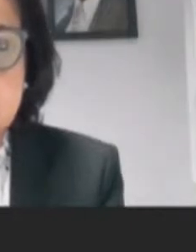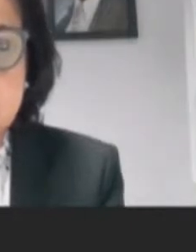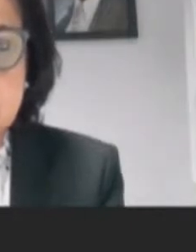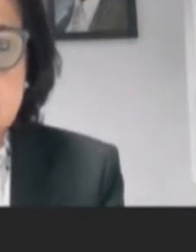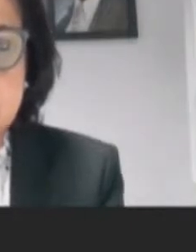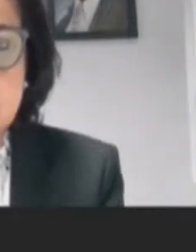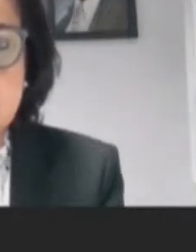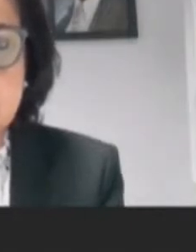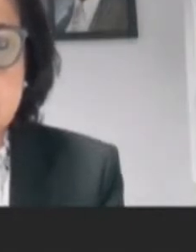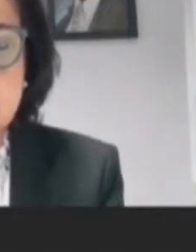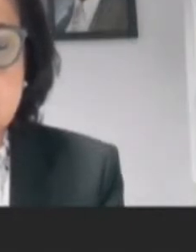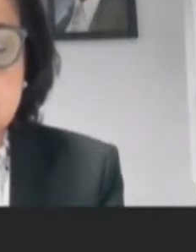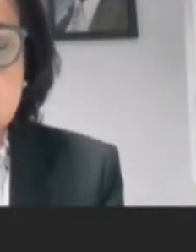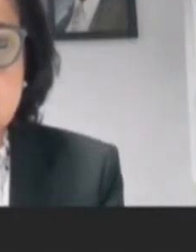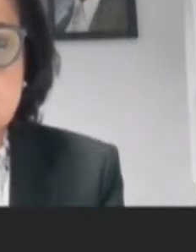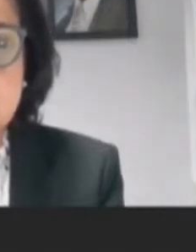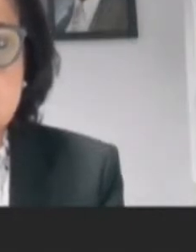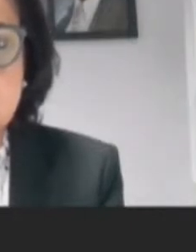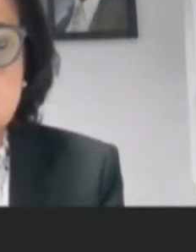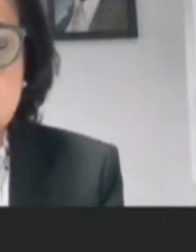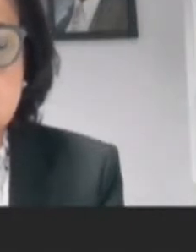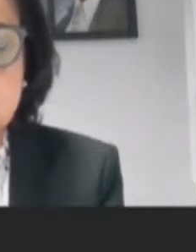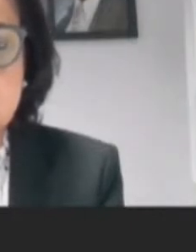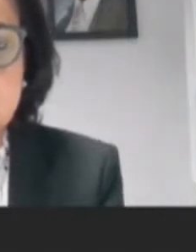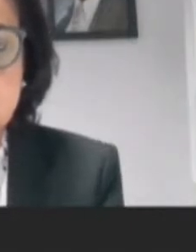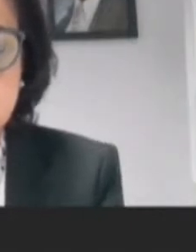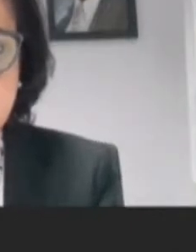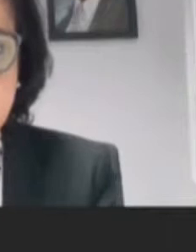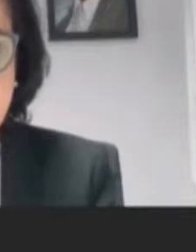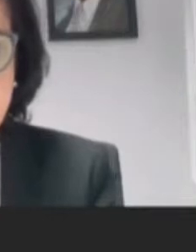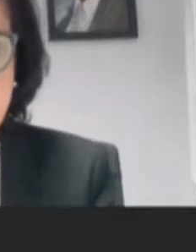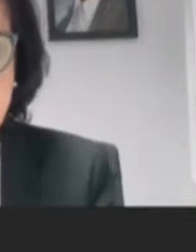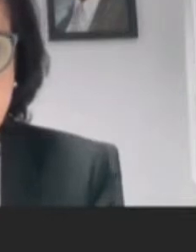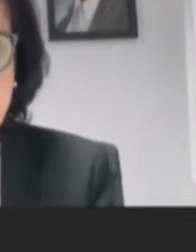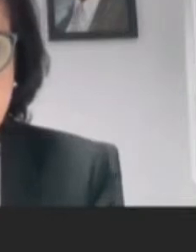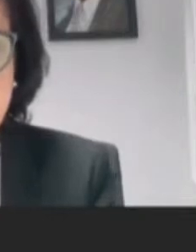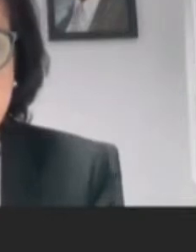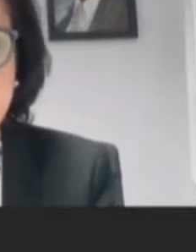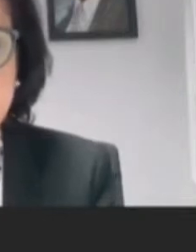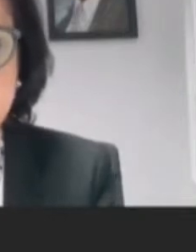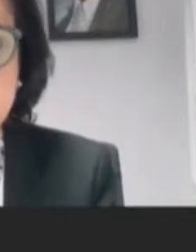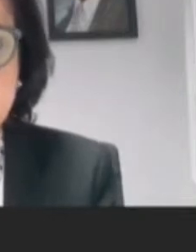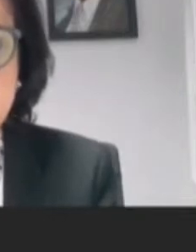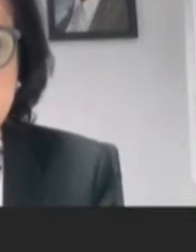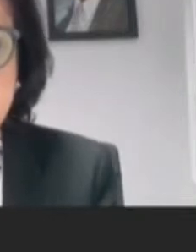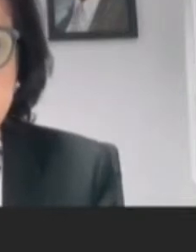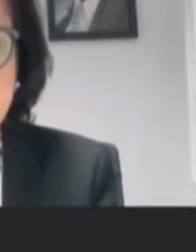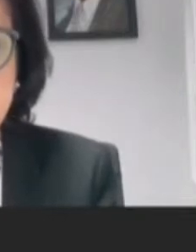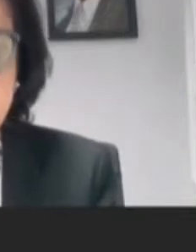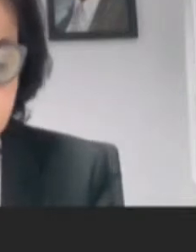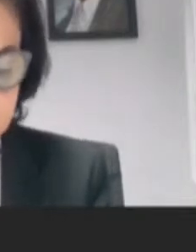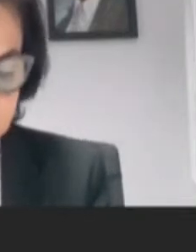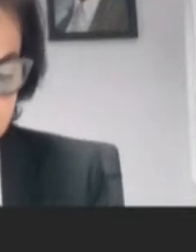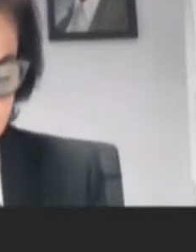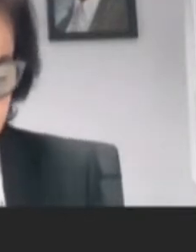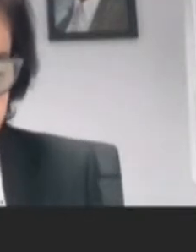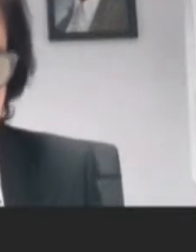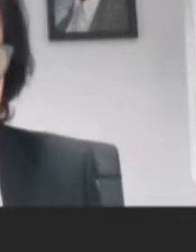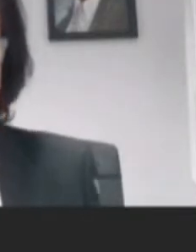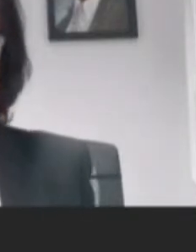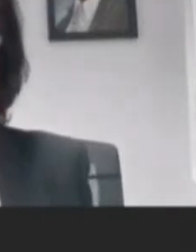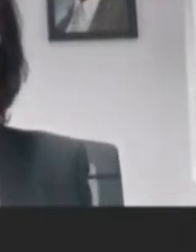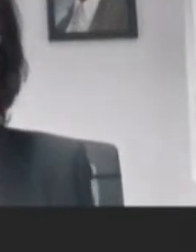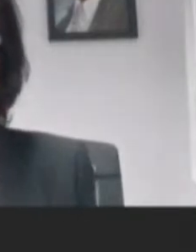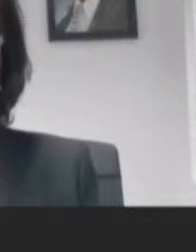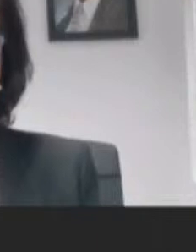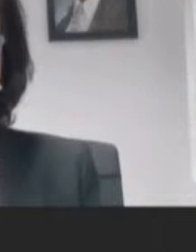'clock on the dot I do recognize that there may be one or two questions that maybe were not addressed which